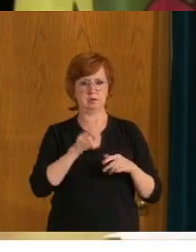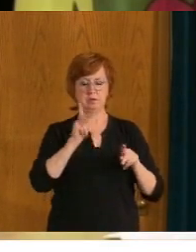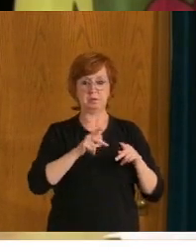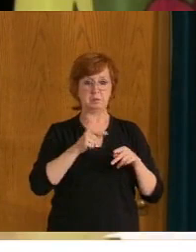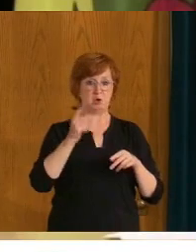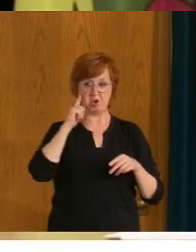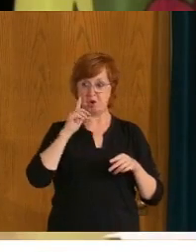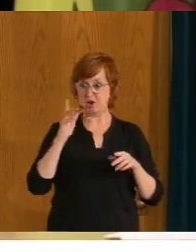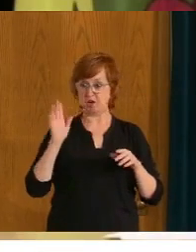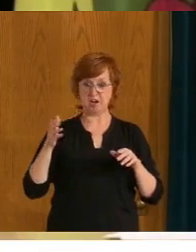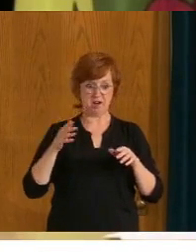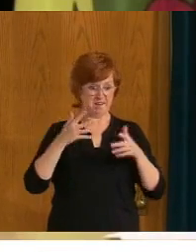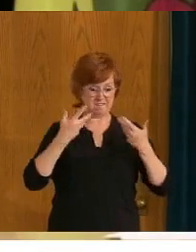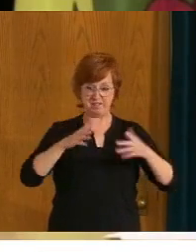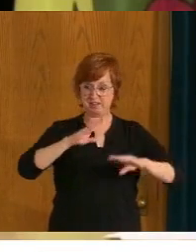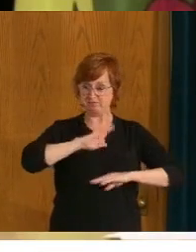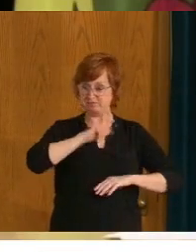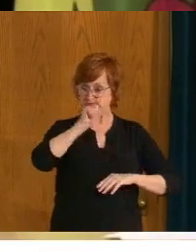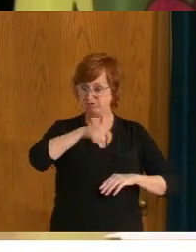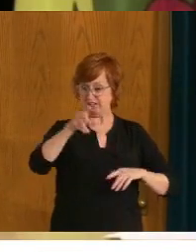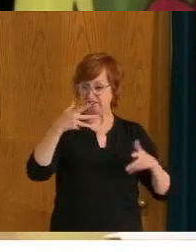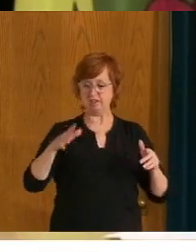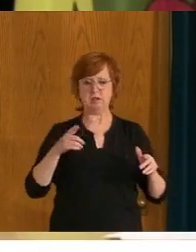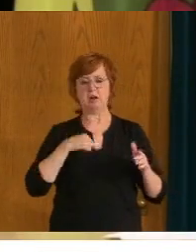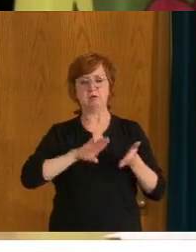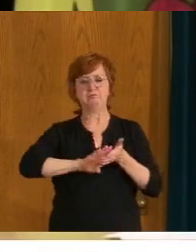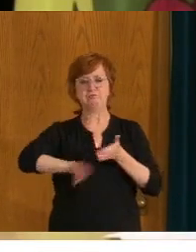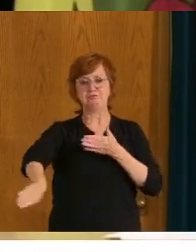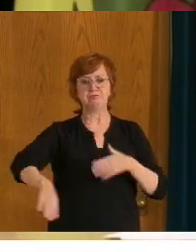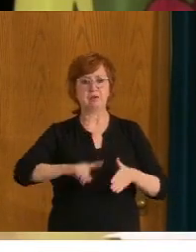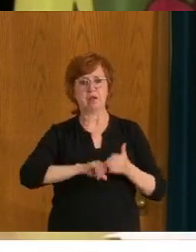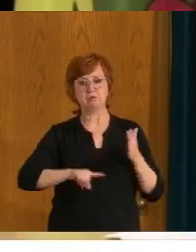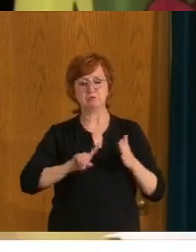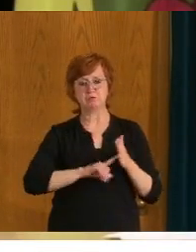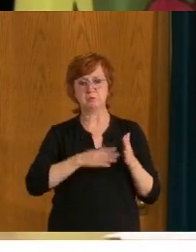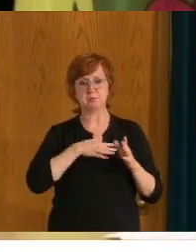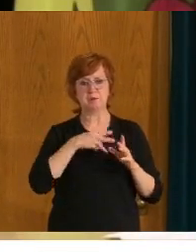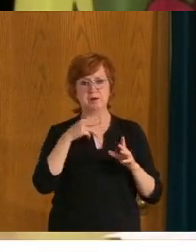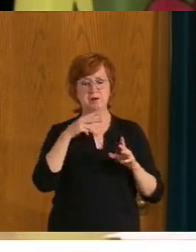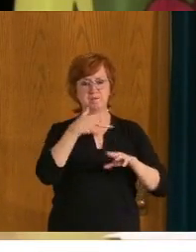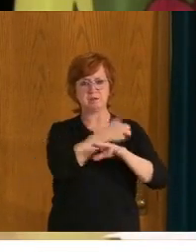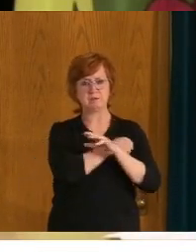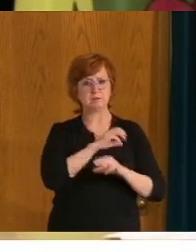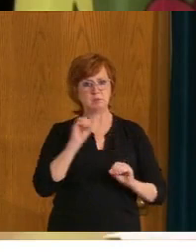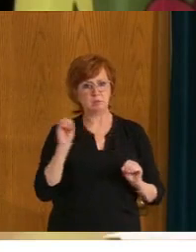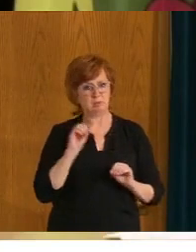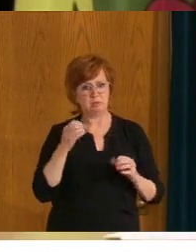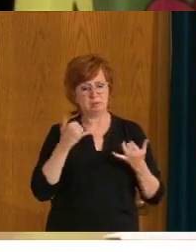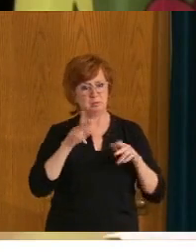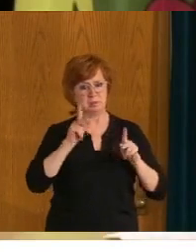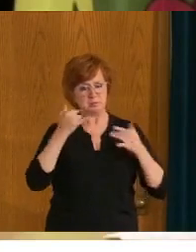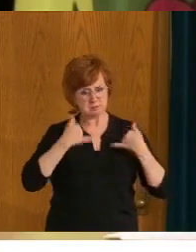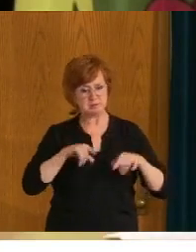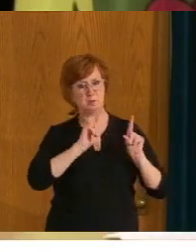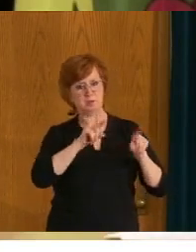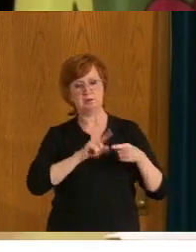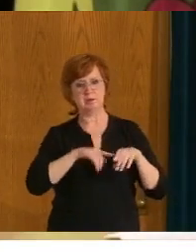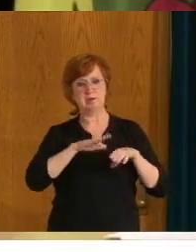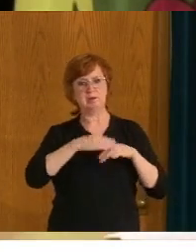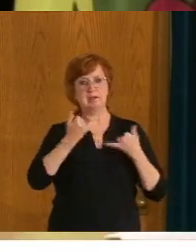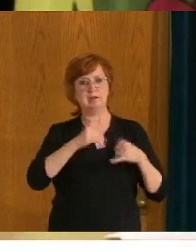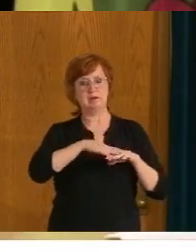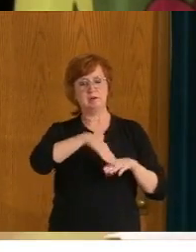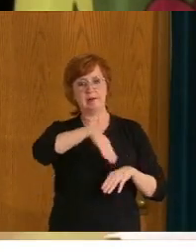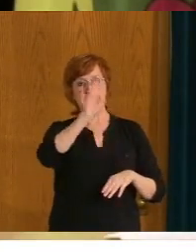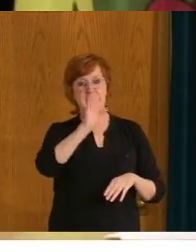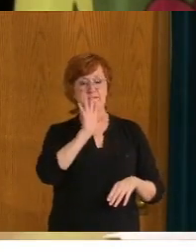coming out for their first dose and most certainly are coming out for their second dose. Uh, we've now achieved, uh, 80% of people over the age of